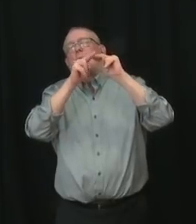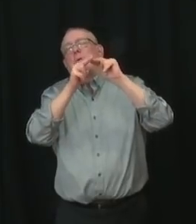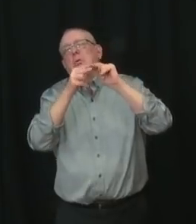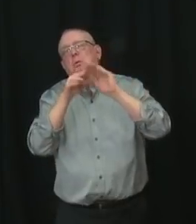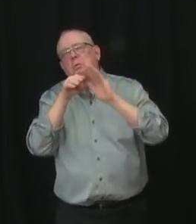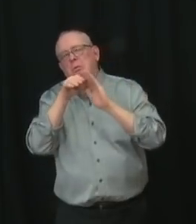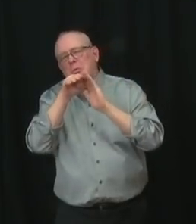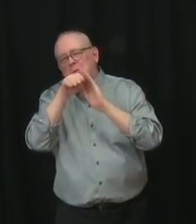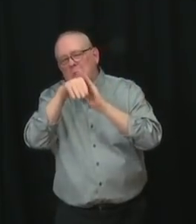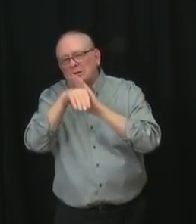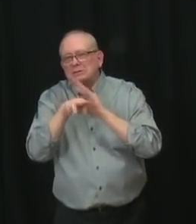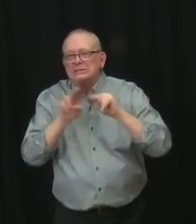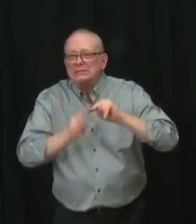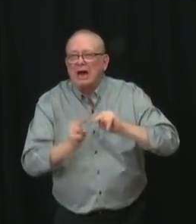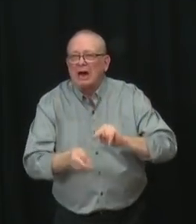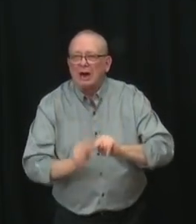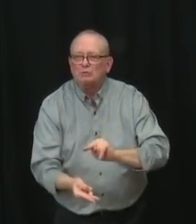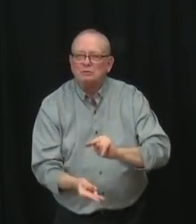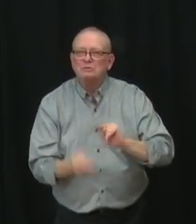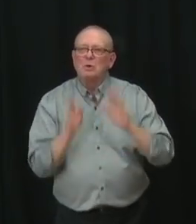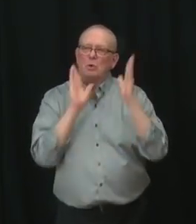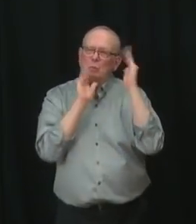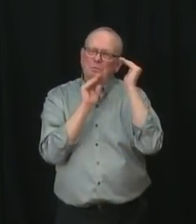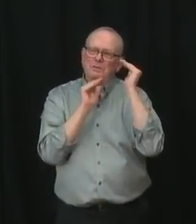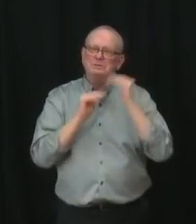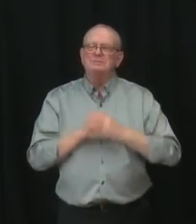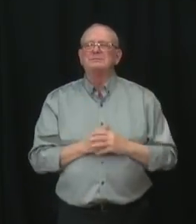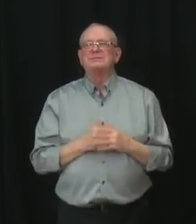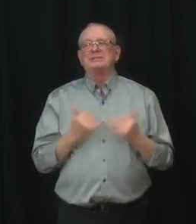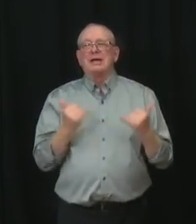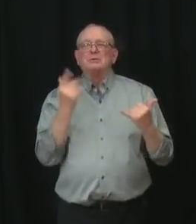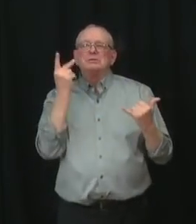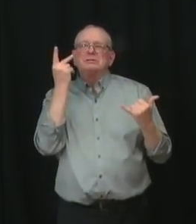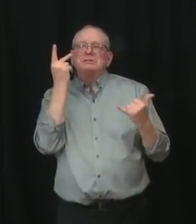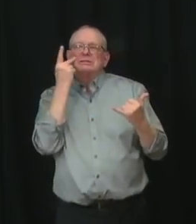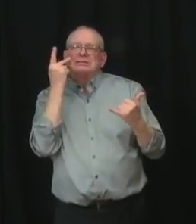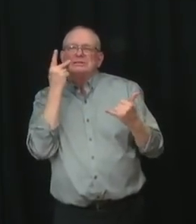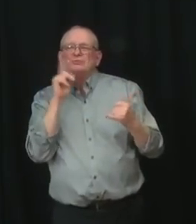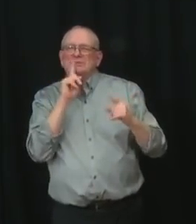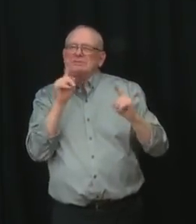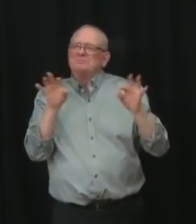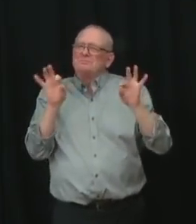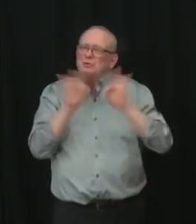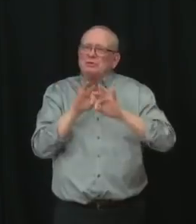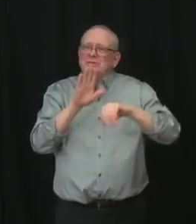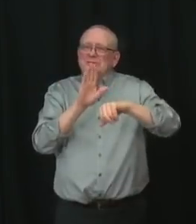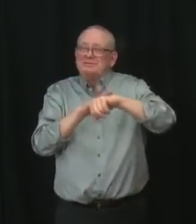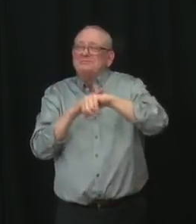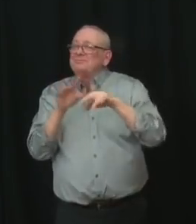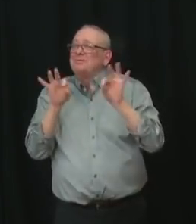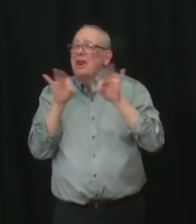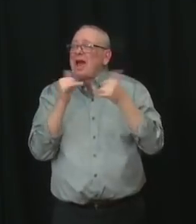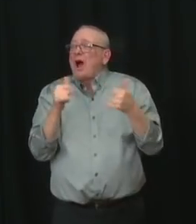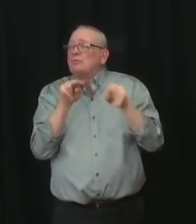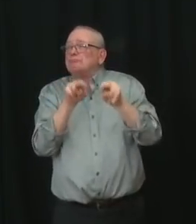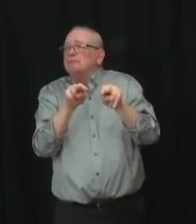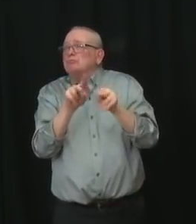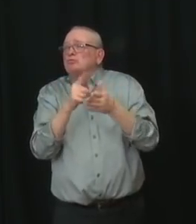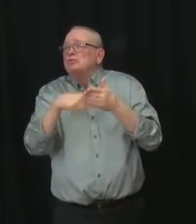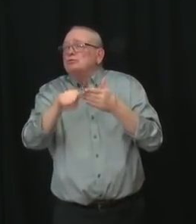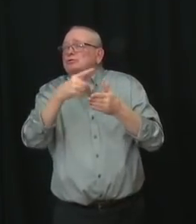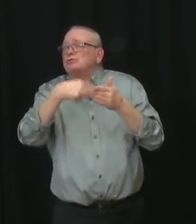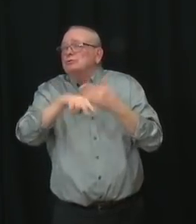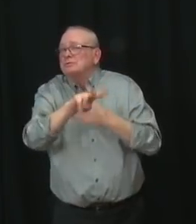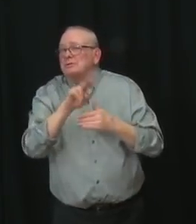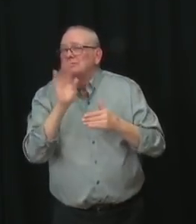But make no mistake, the coming weeks are going to be the toughest yet for many Albertans